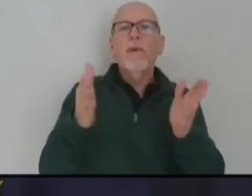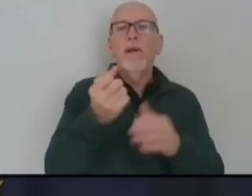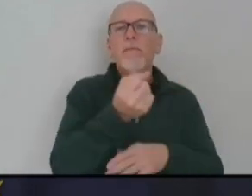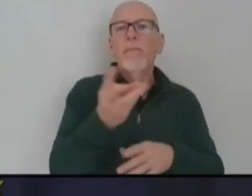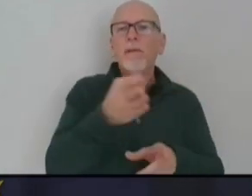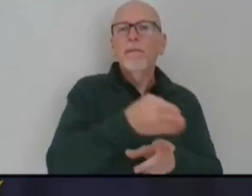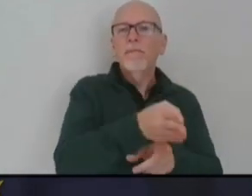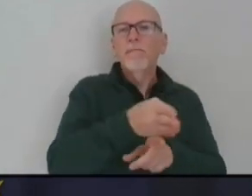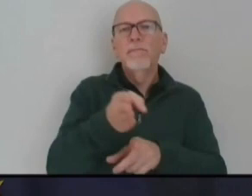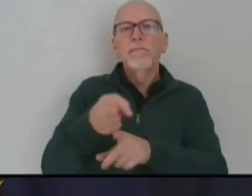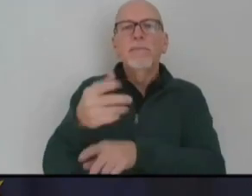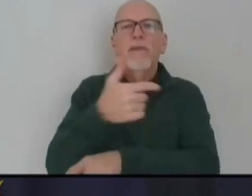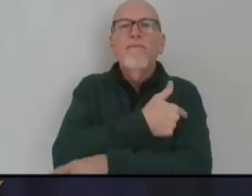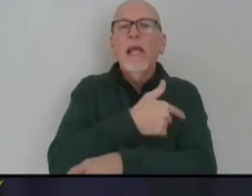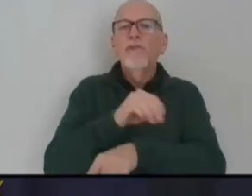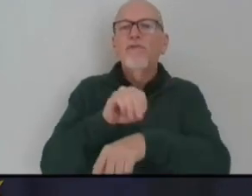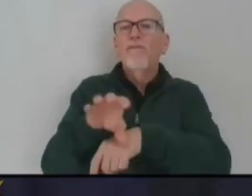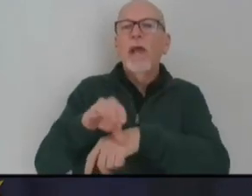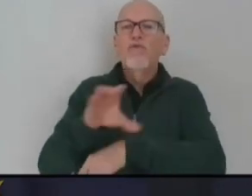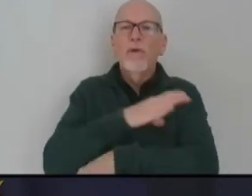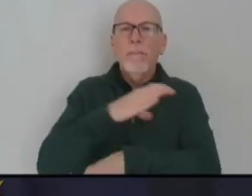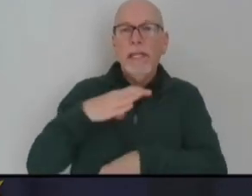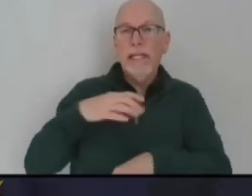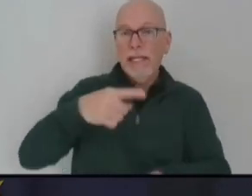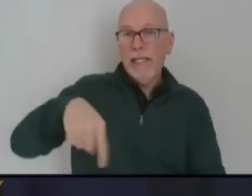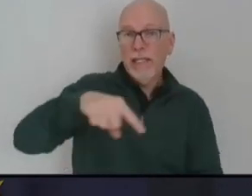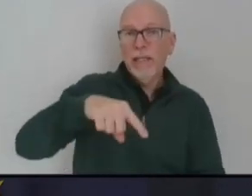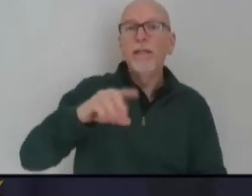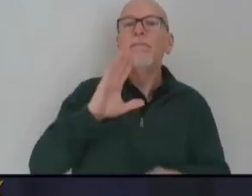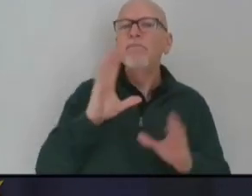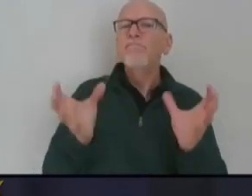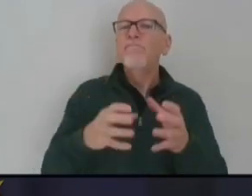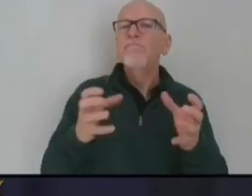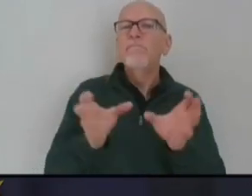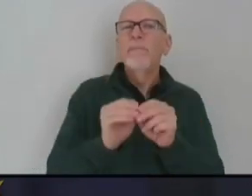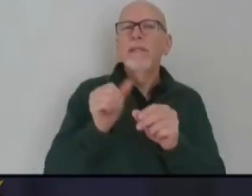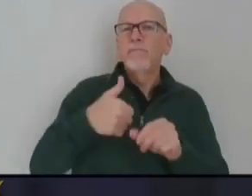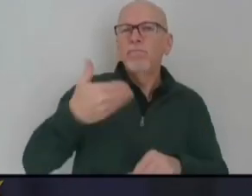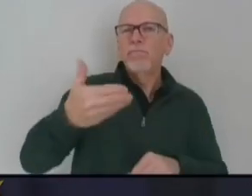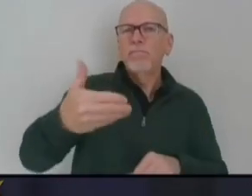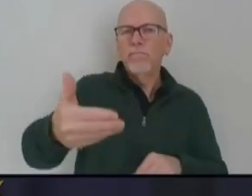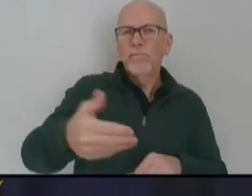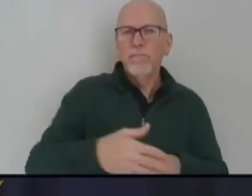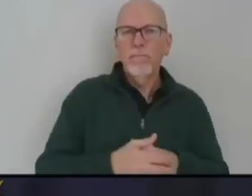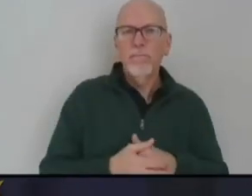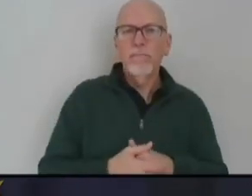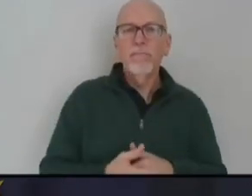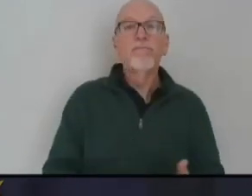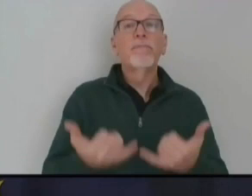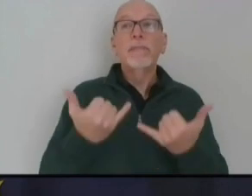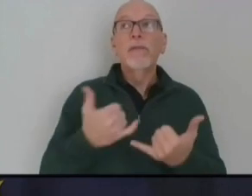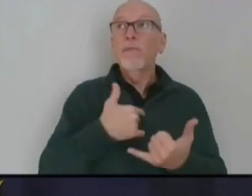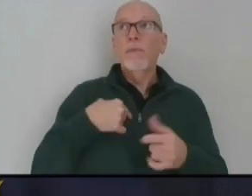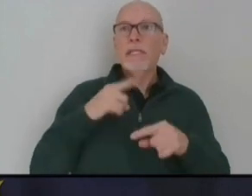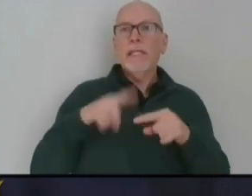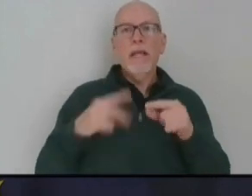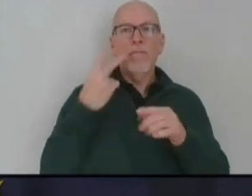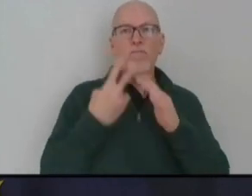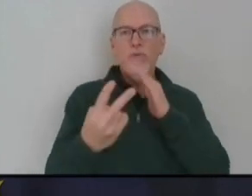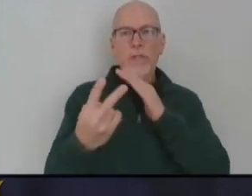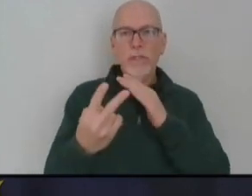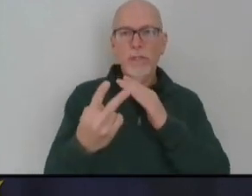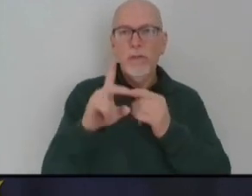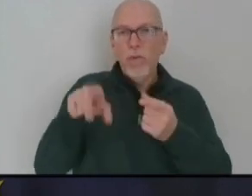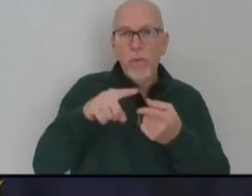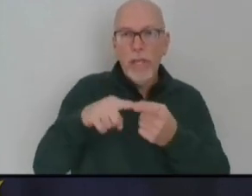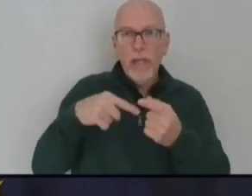vaccine advisory committee, who continues to meet on a regular basis. At this time, we can't predict when we will move